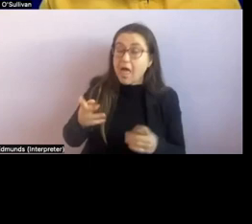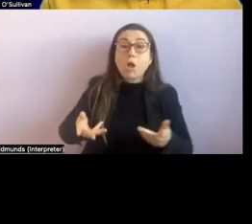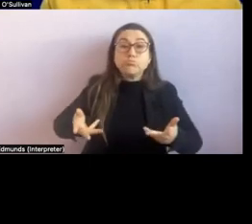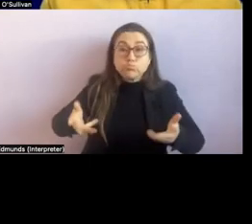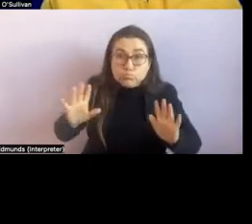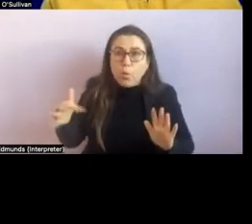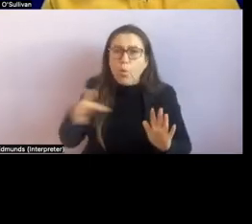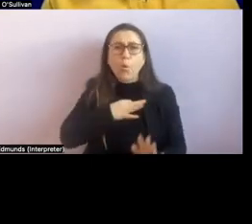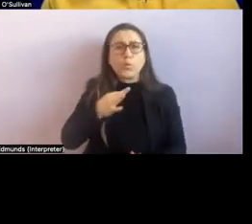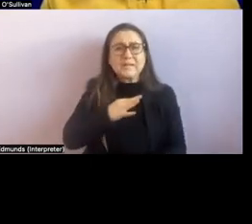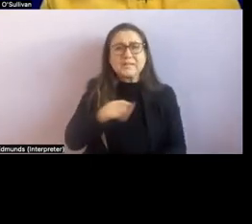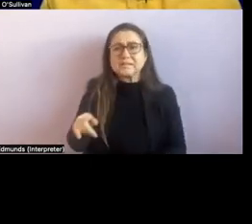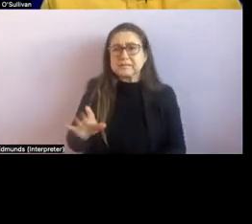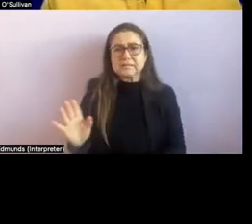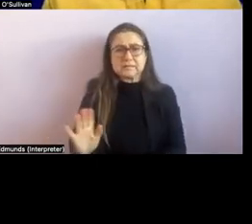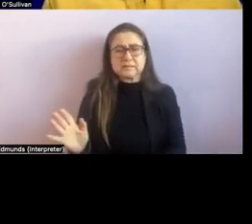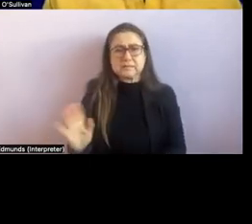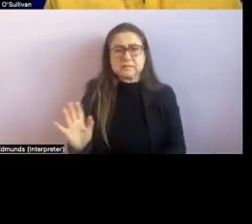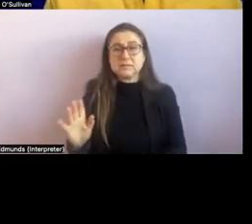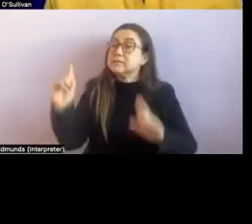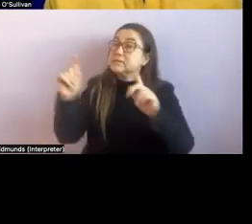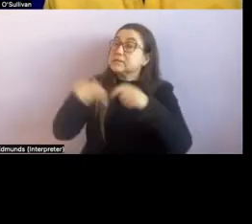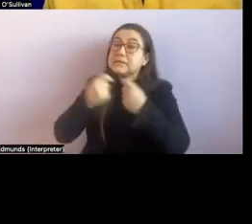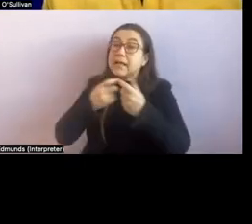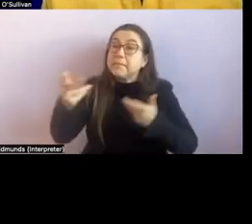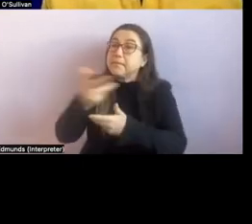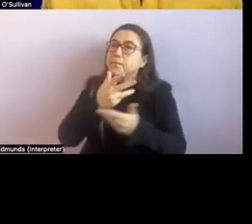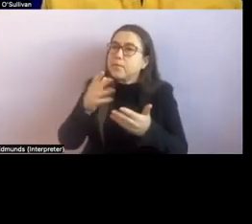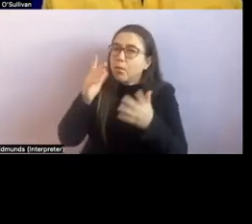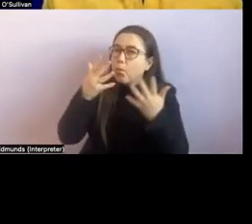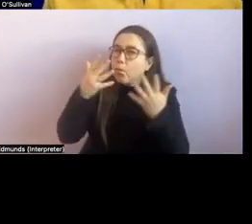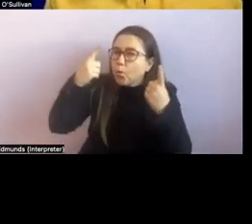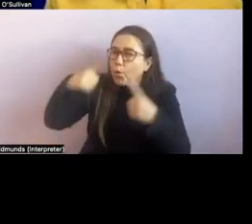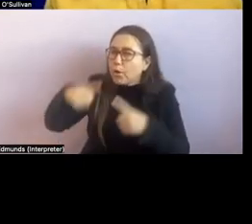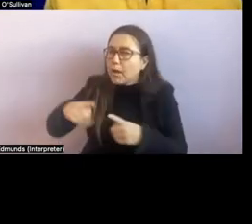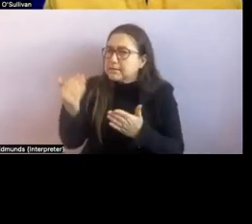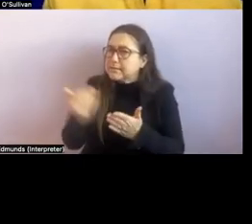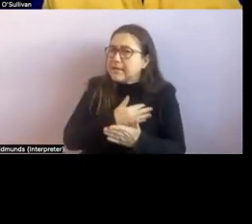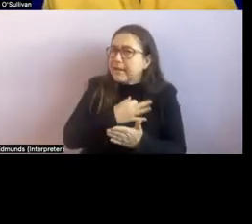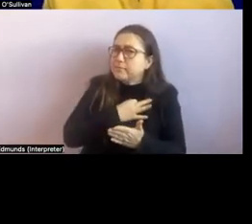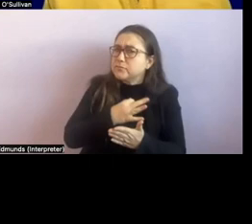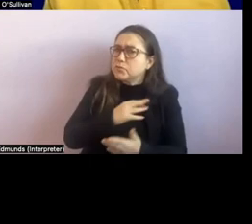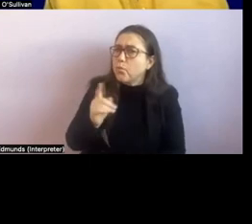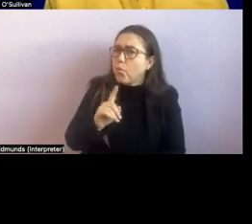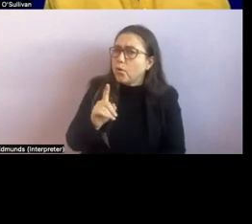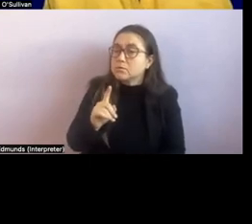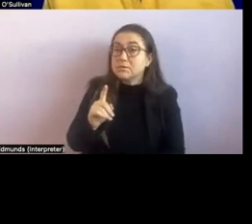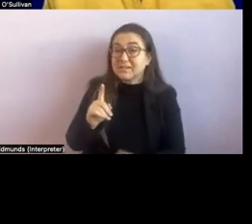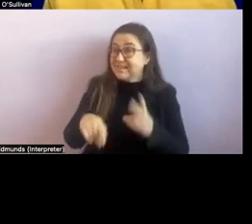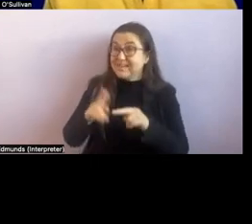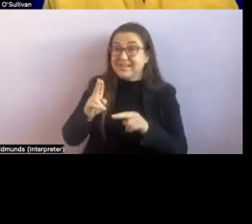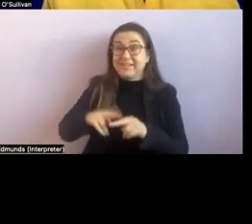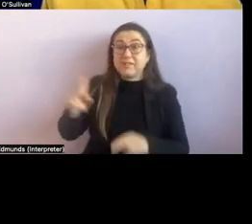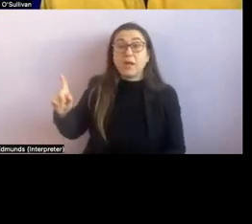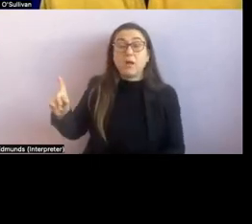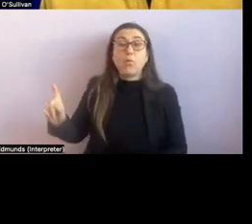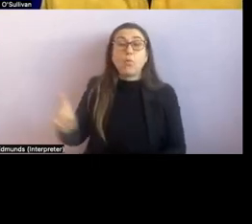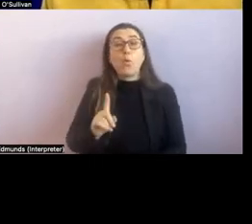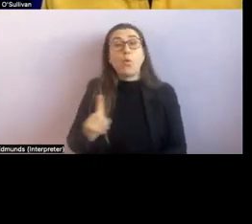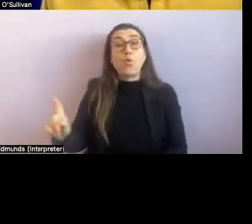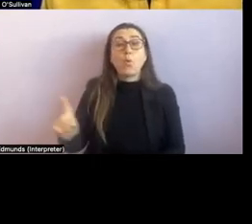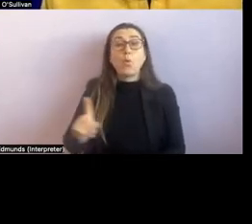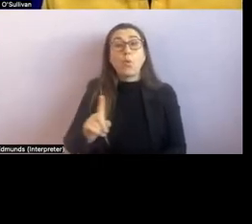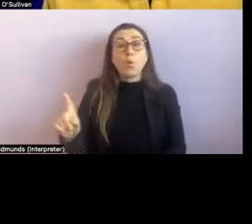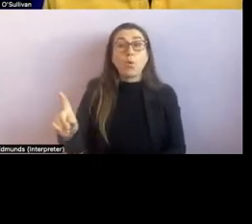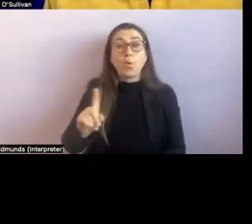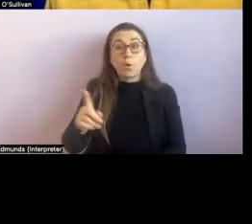team to know what is a safe risk i think um sometimes people can be walking around a space and they're about to run into a bin that is